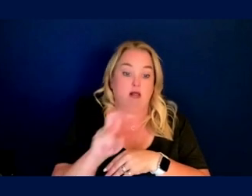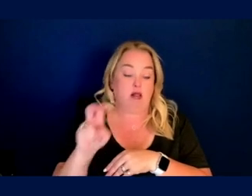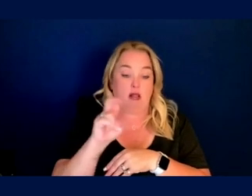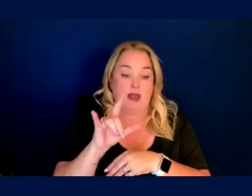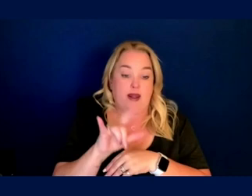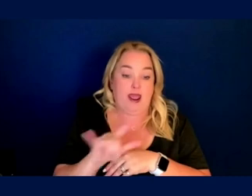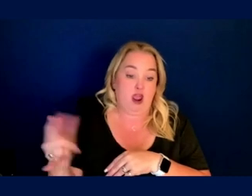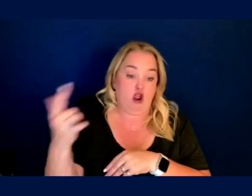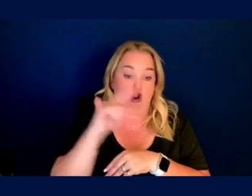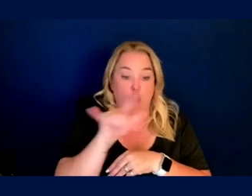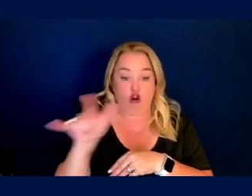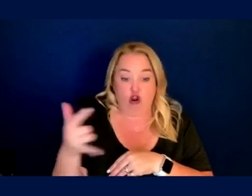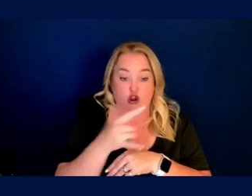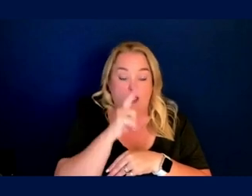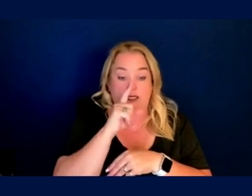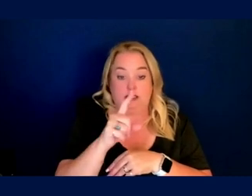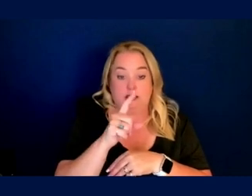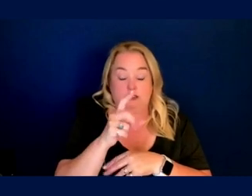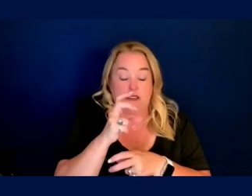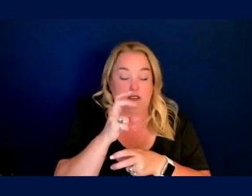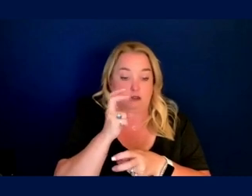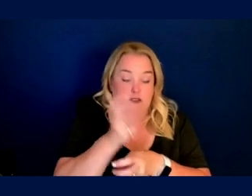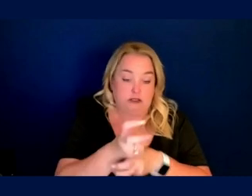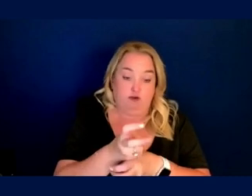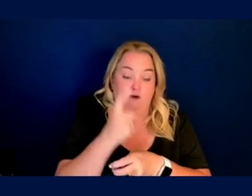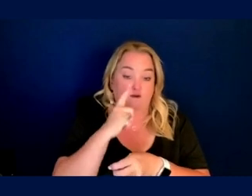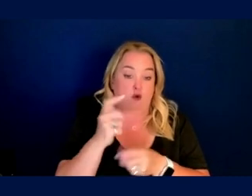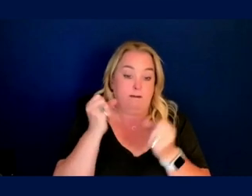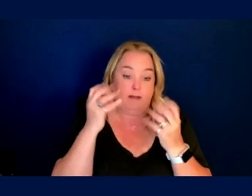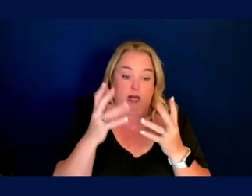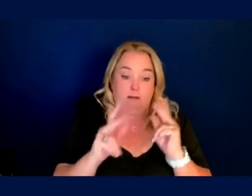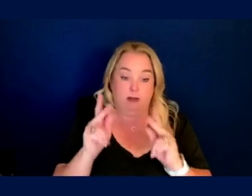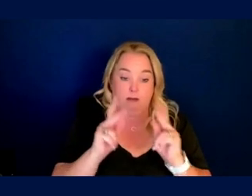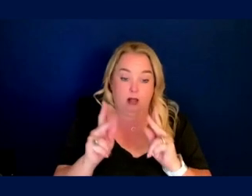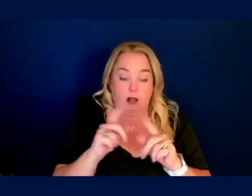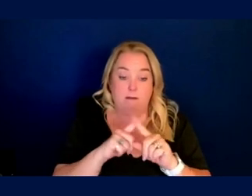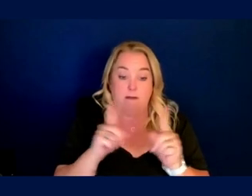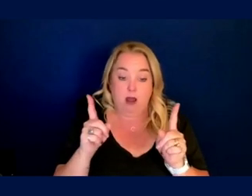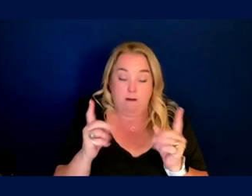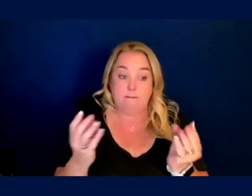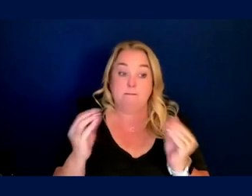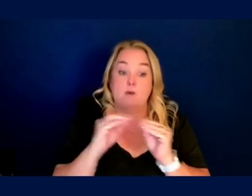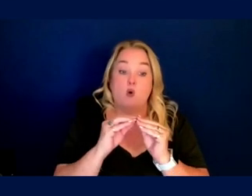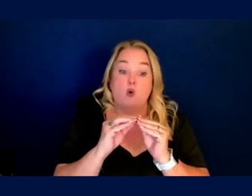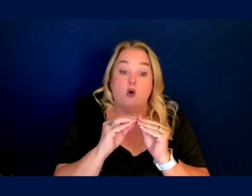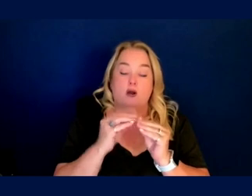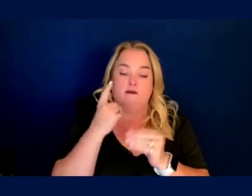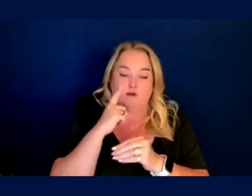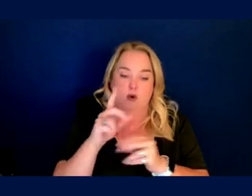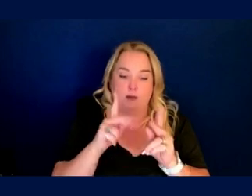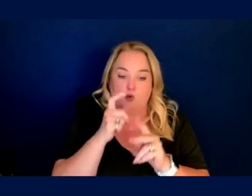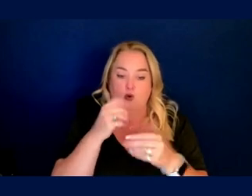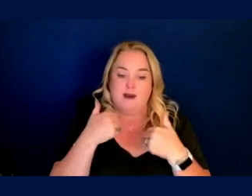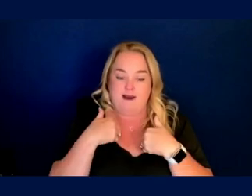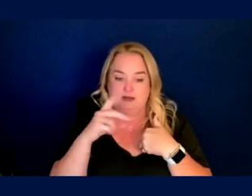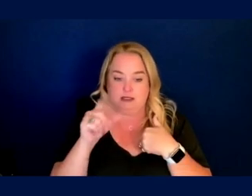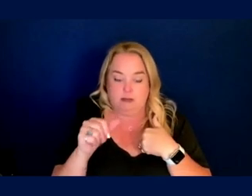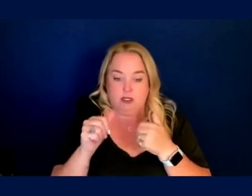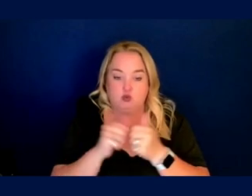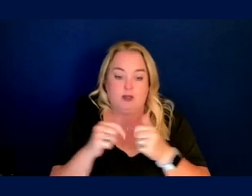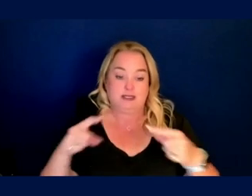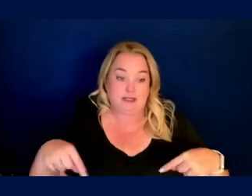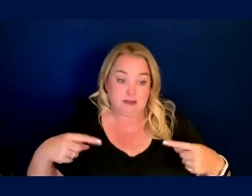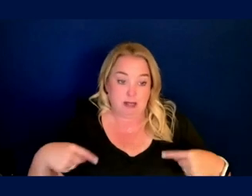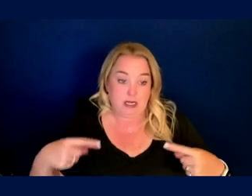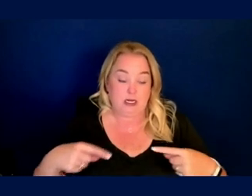incredibly difficult for many people, but magnifies difficulty for people with disabilities. People who are propelled by wheelchairs are